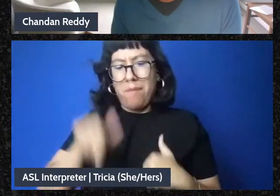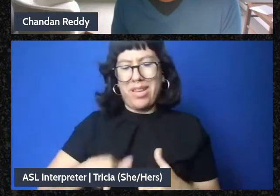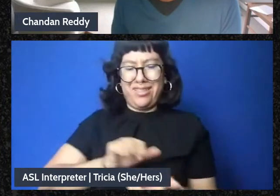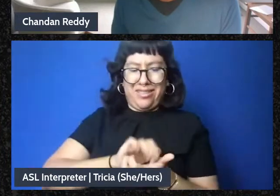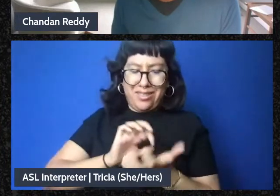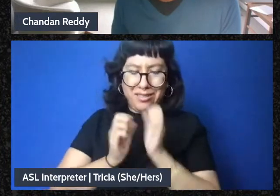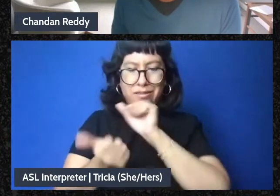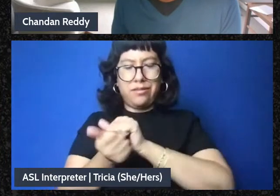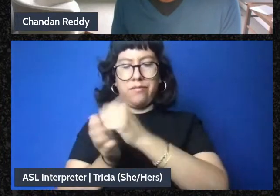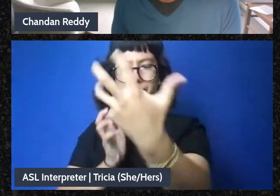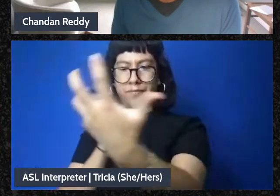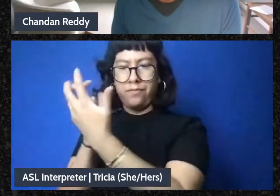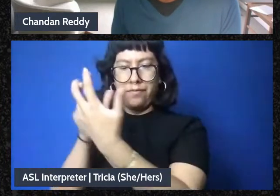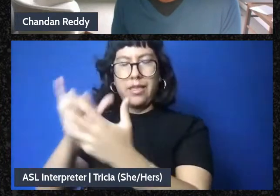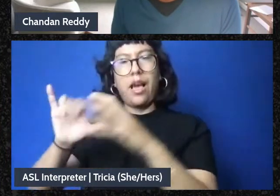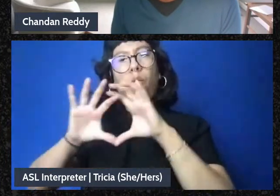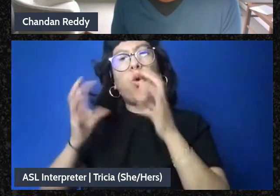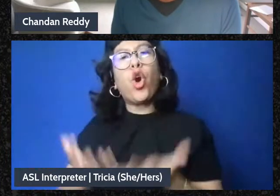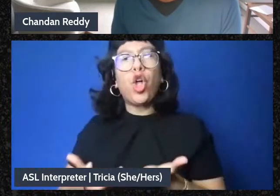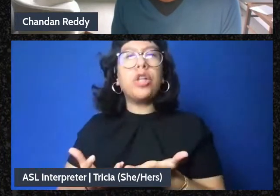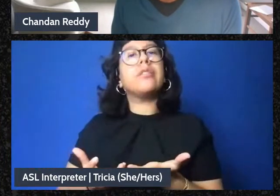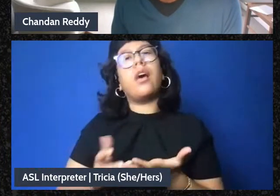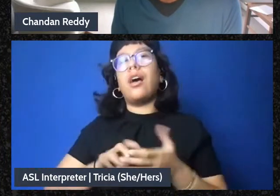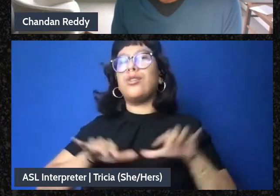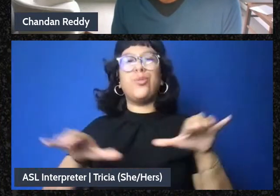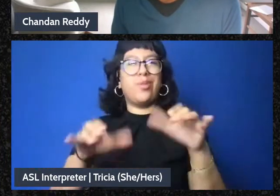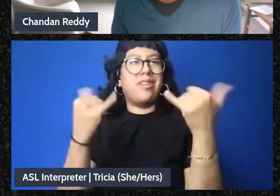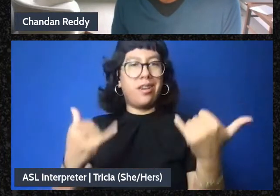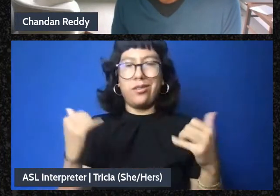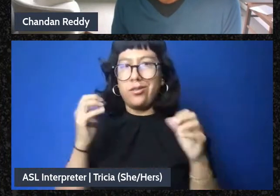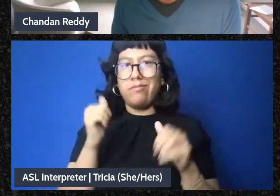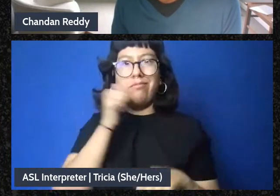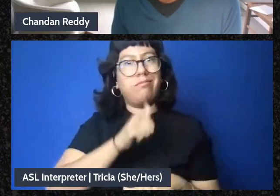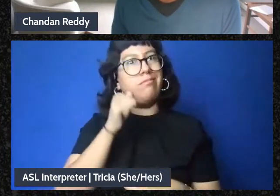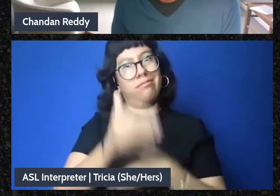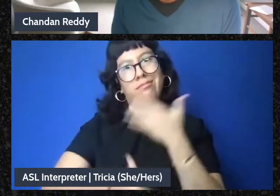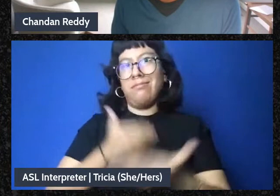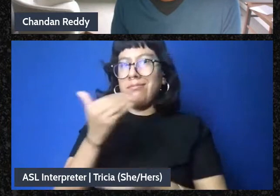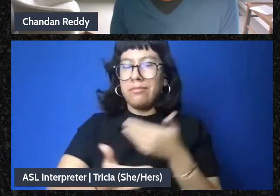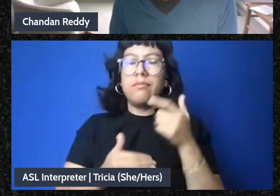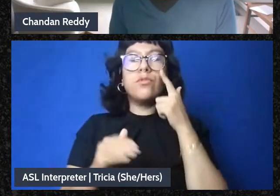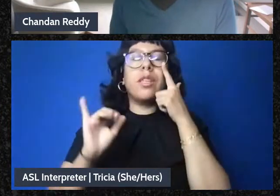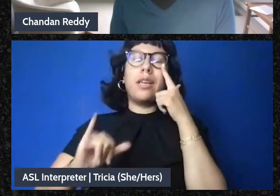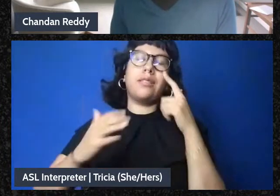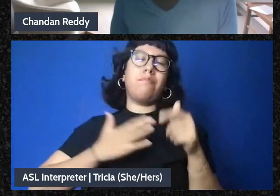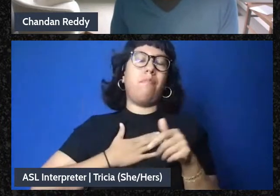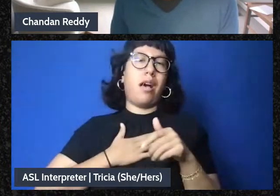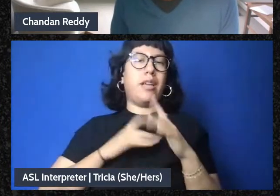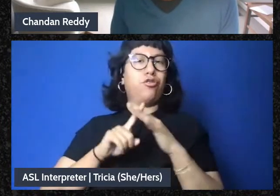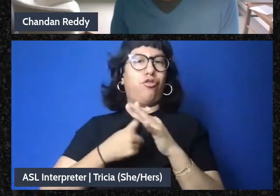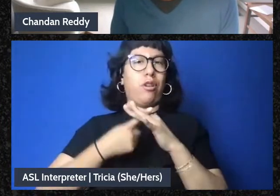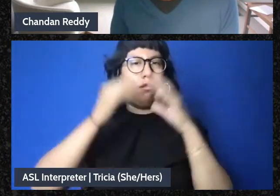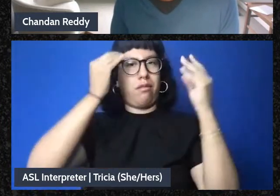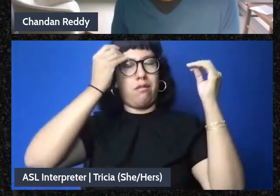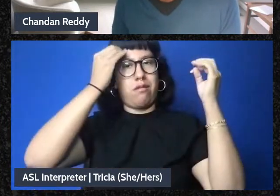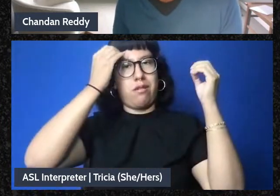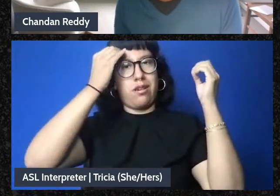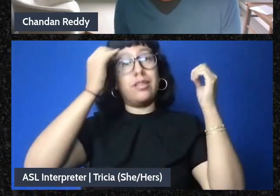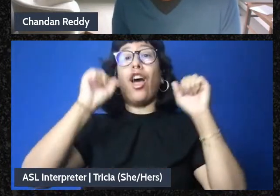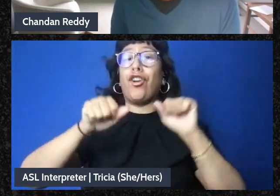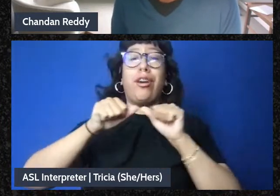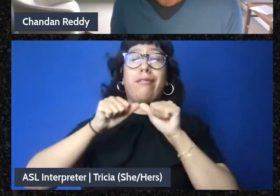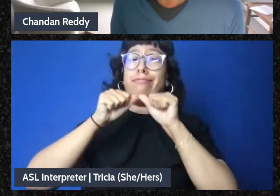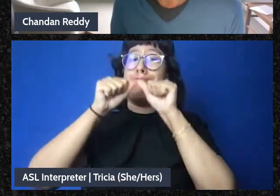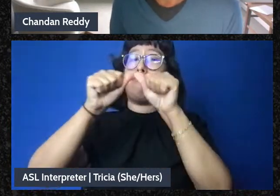that world and do that now. I do it now. do it every day. So those are some of my starting thoughts. I could go on